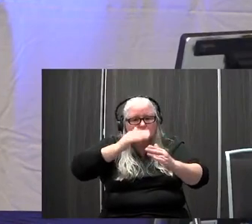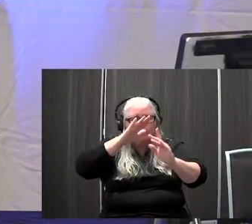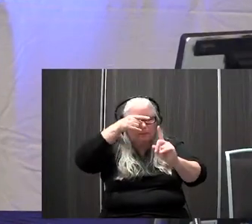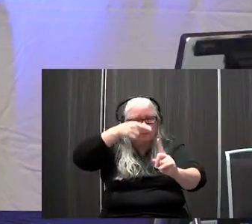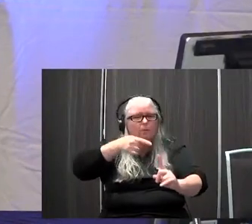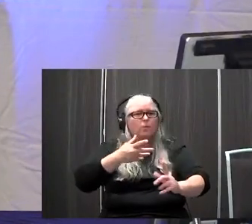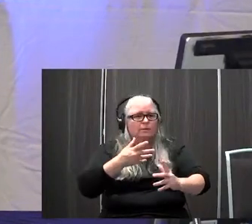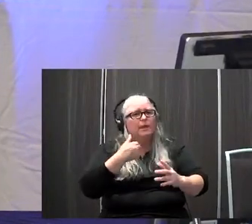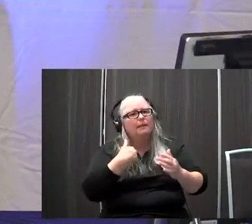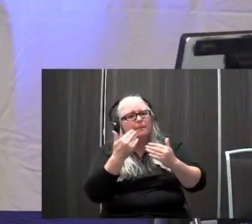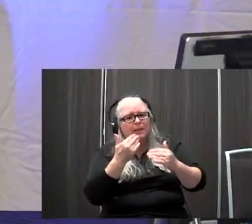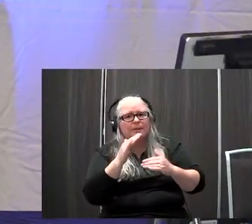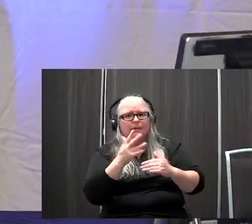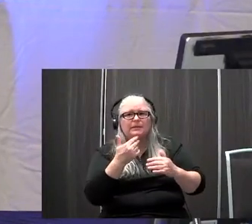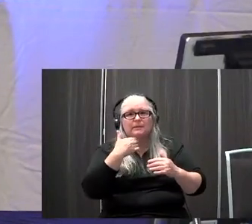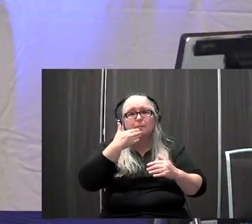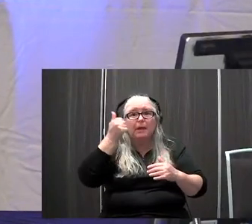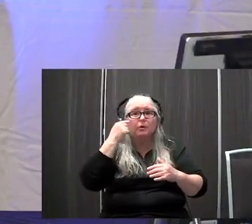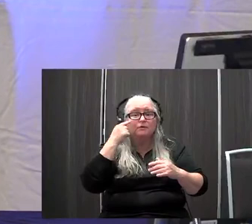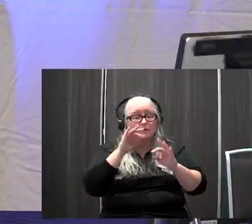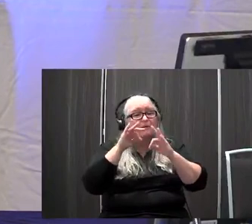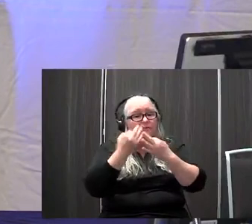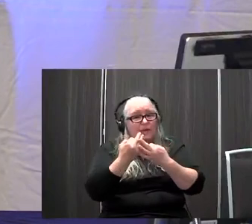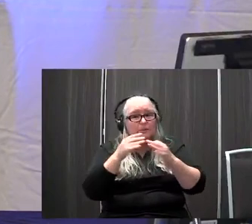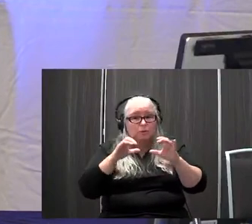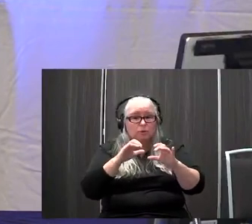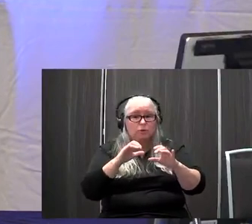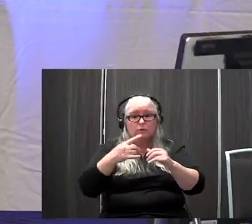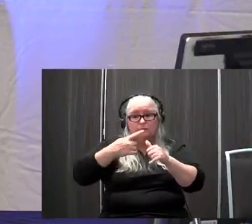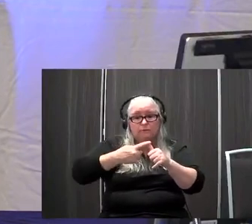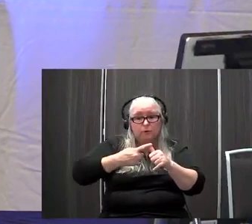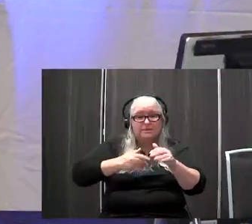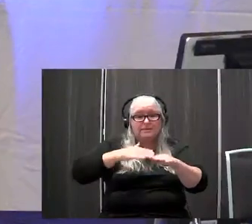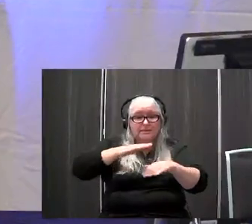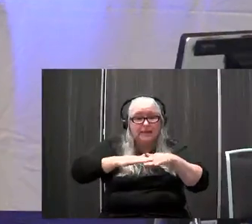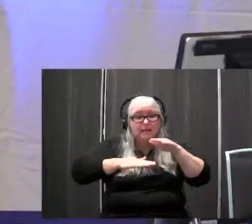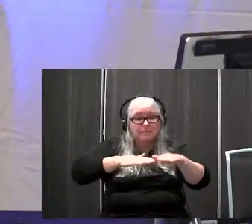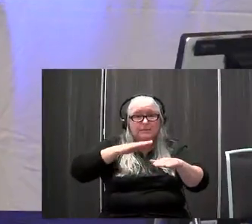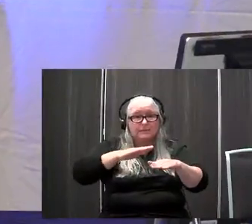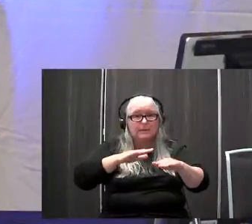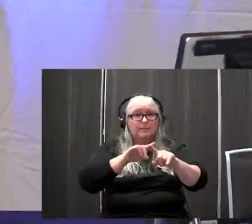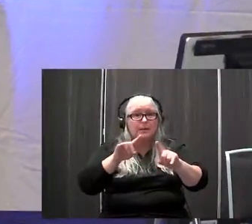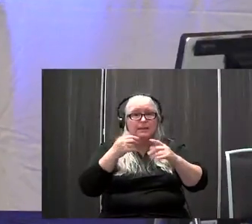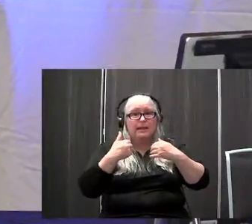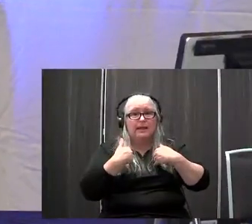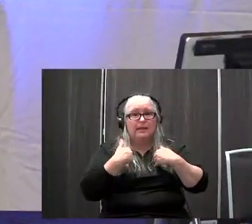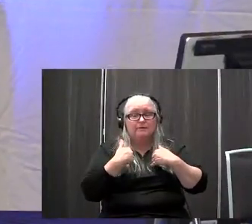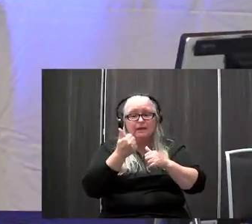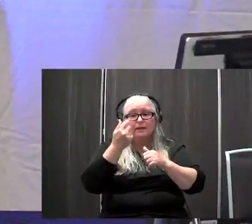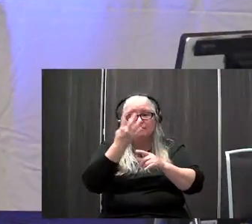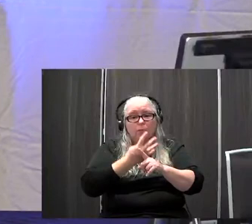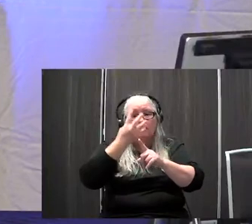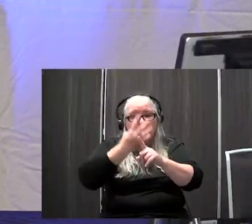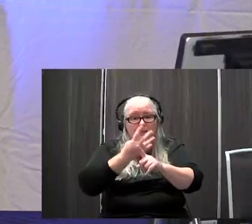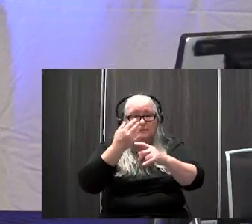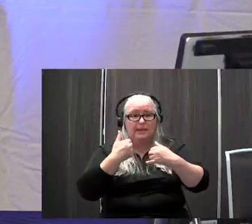that it's more feasible for the family to do first steps during that time, but then we have periodic check-ins. Maybe it's like every four months or so.